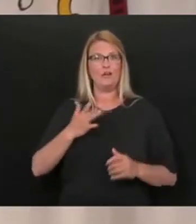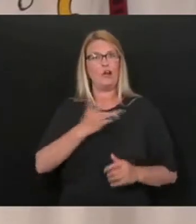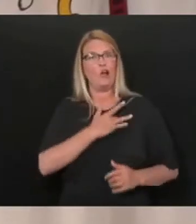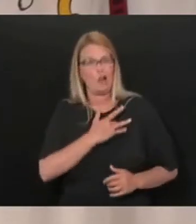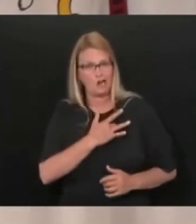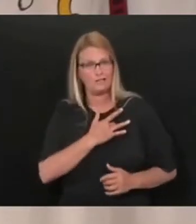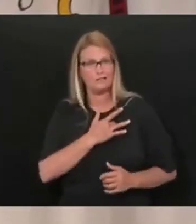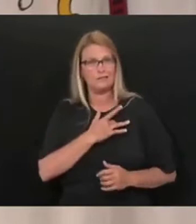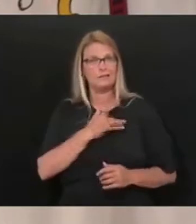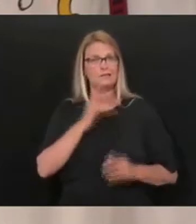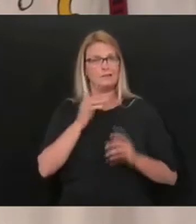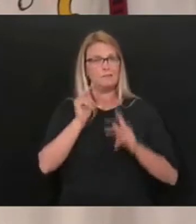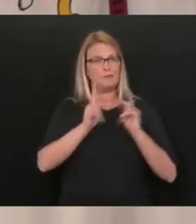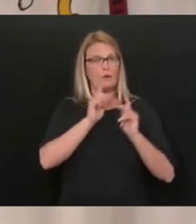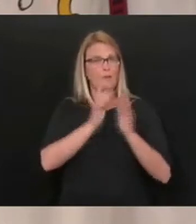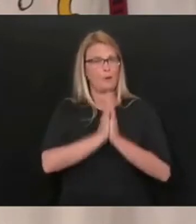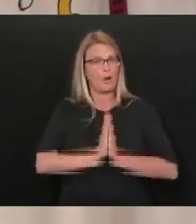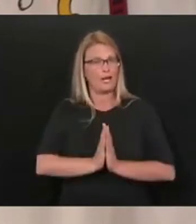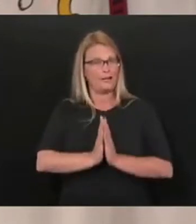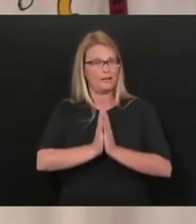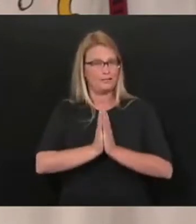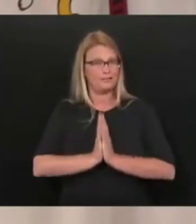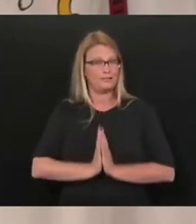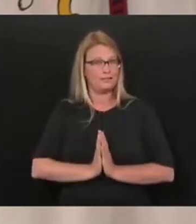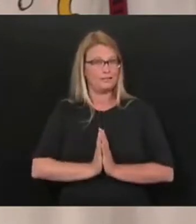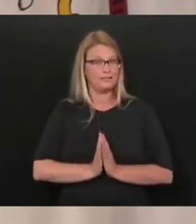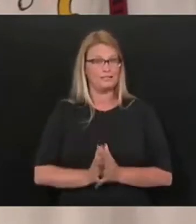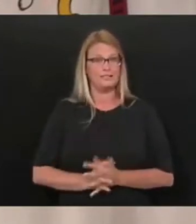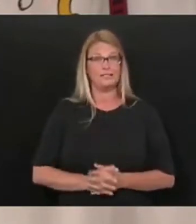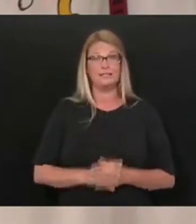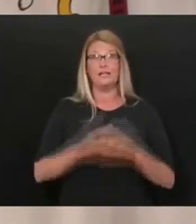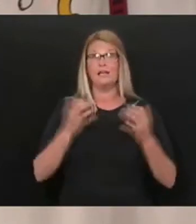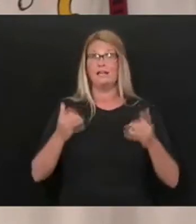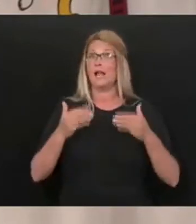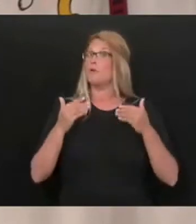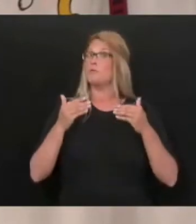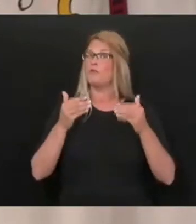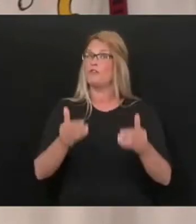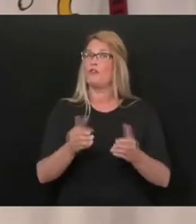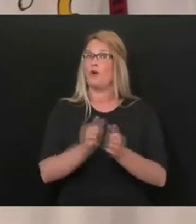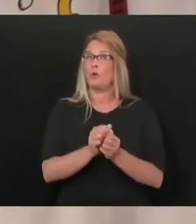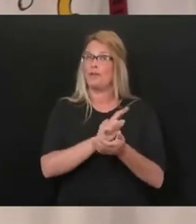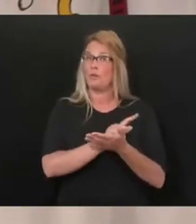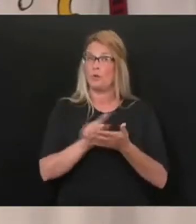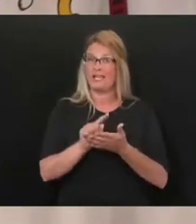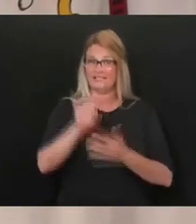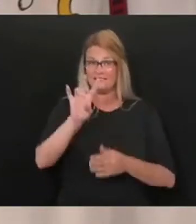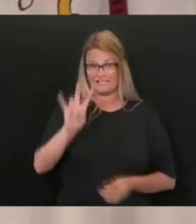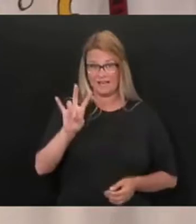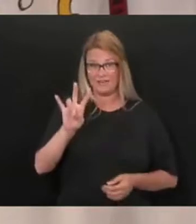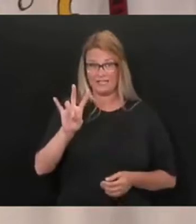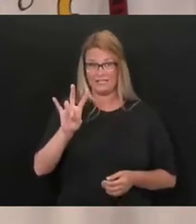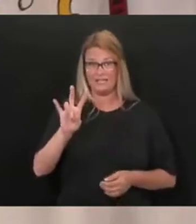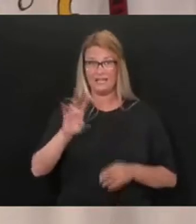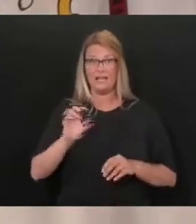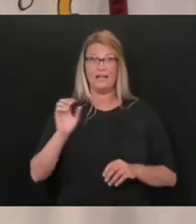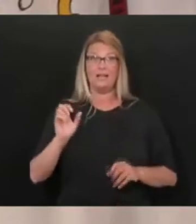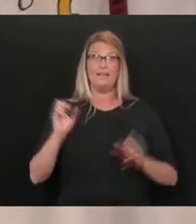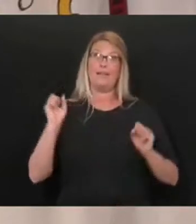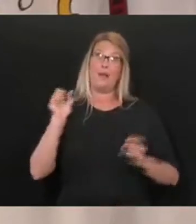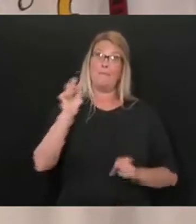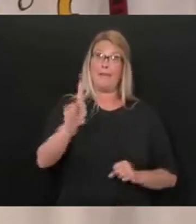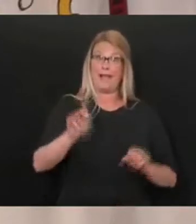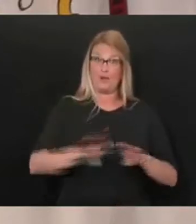We have to continue to go forward. It's week seven of our West Virginia Strong, the comeback reopening. The